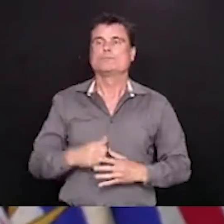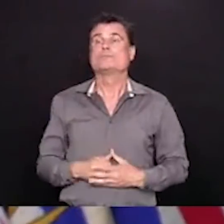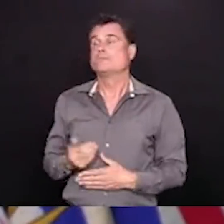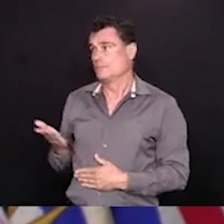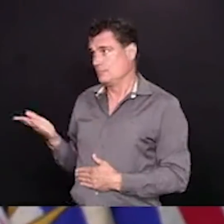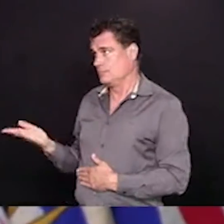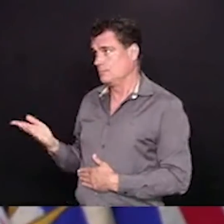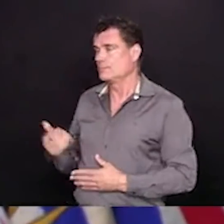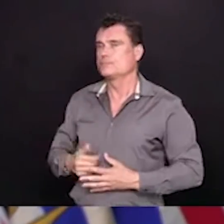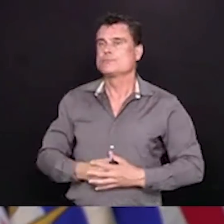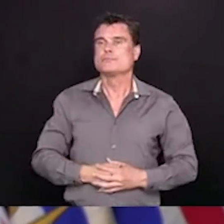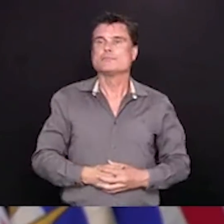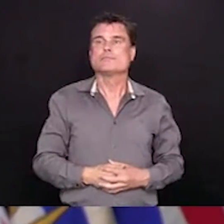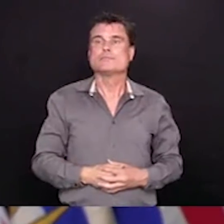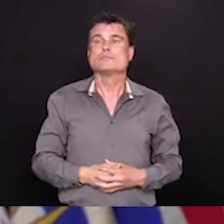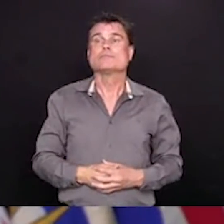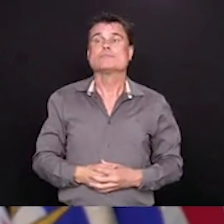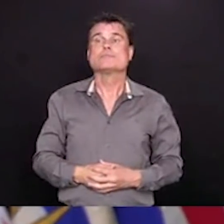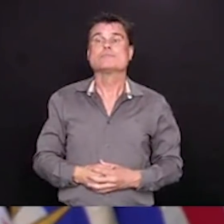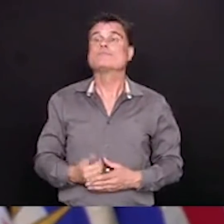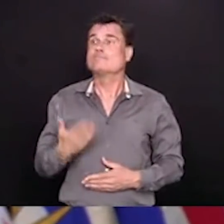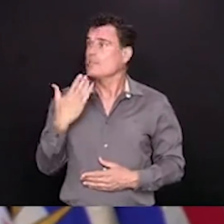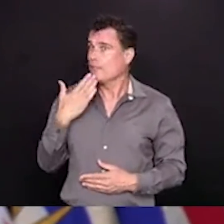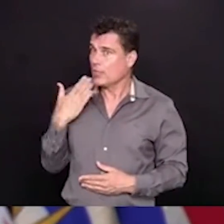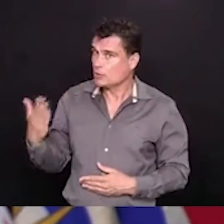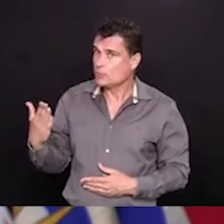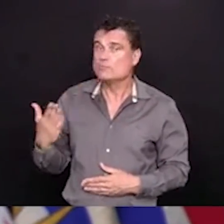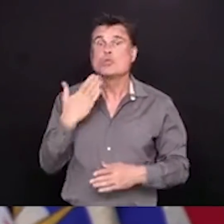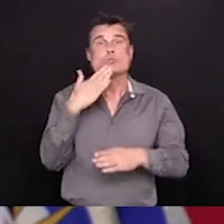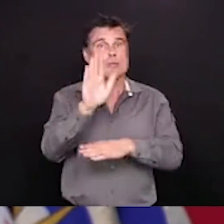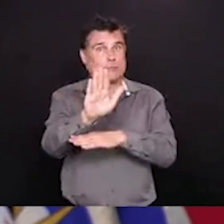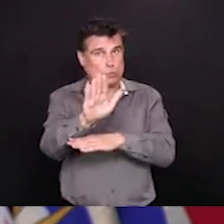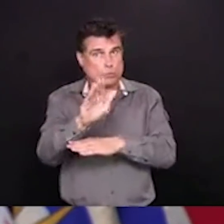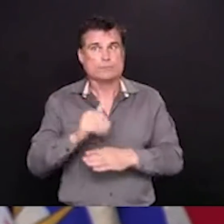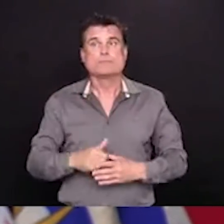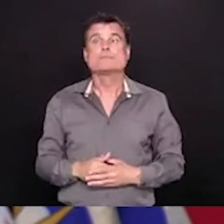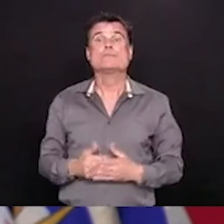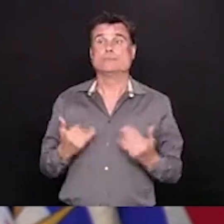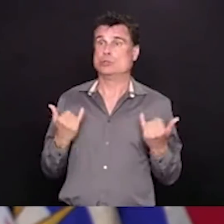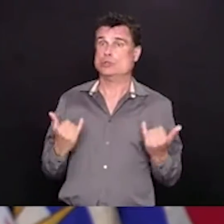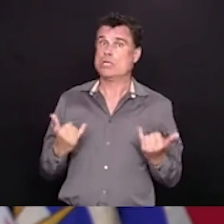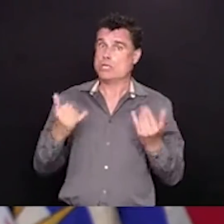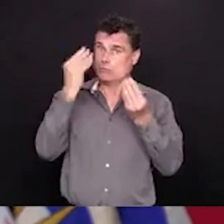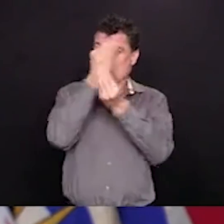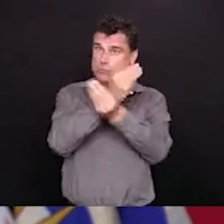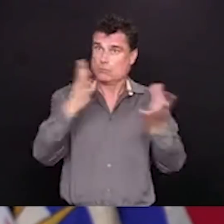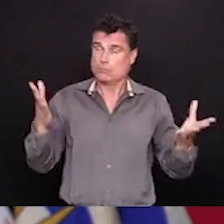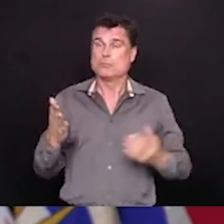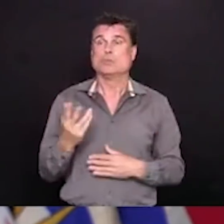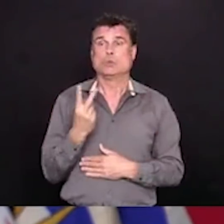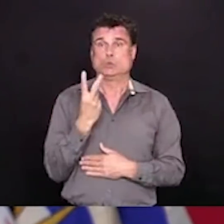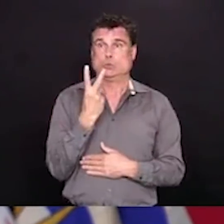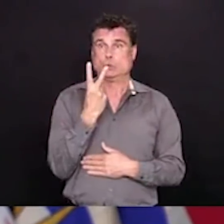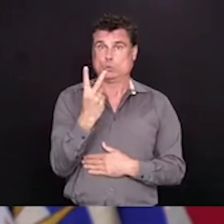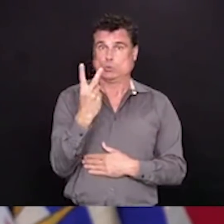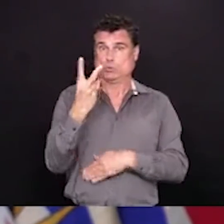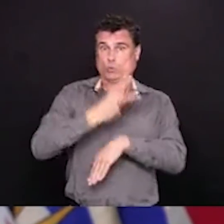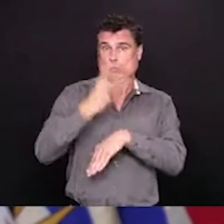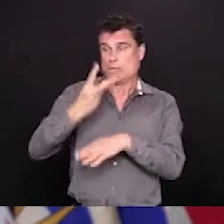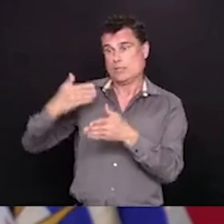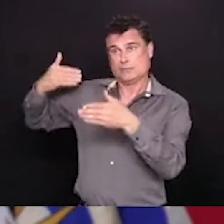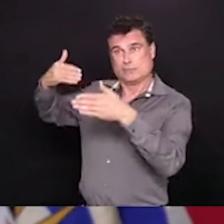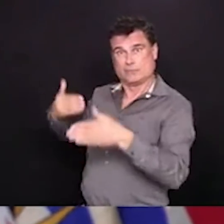So we are reporting, updating on two reporting periods today, April 18th to 19th, and then 19th to